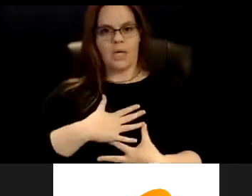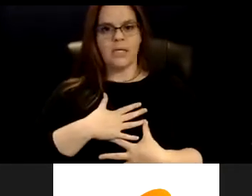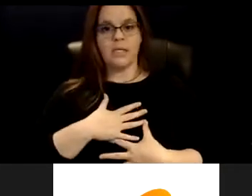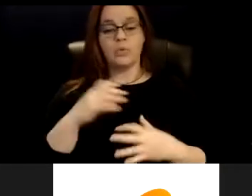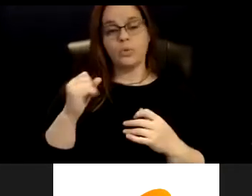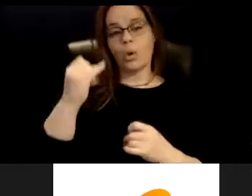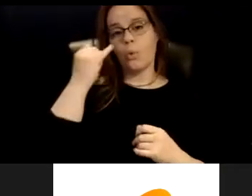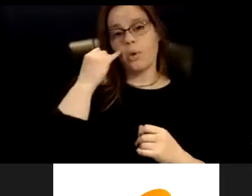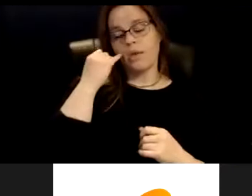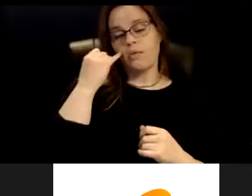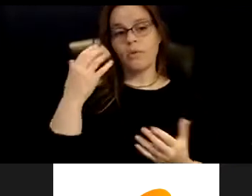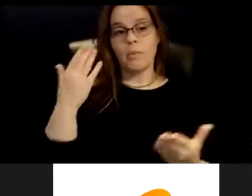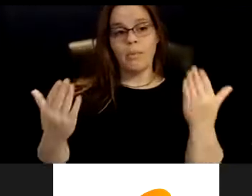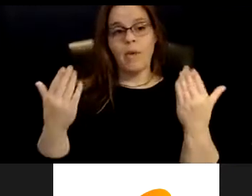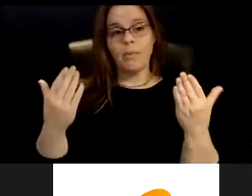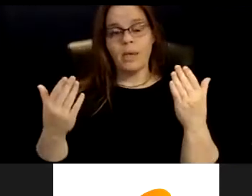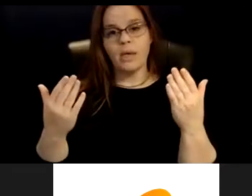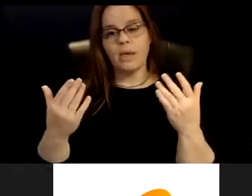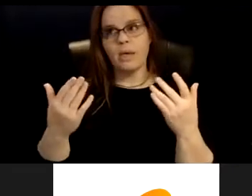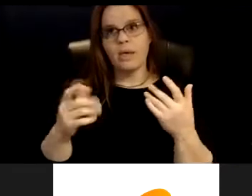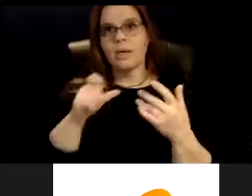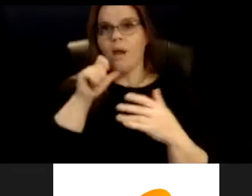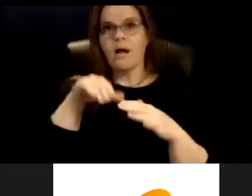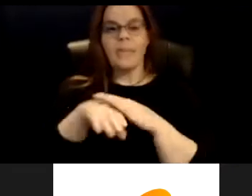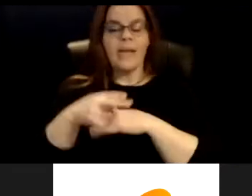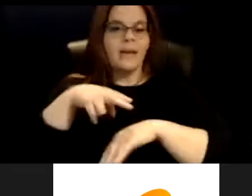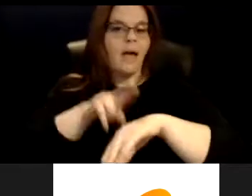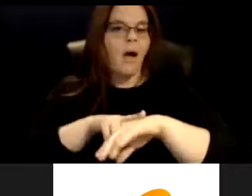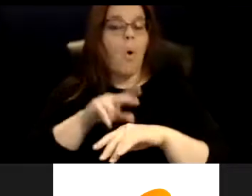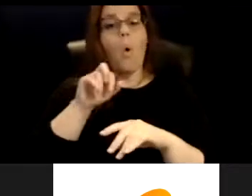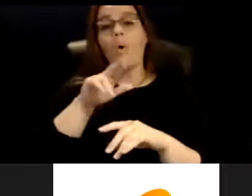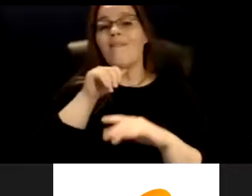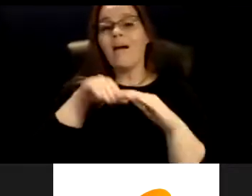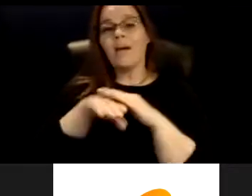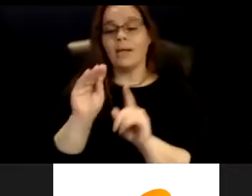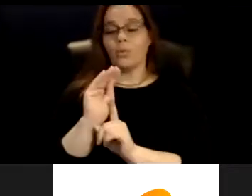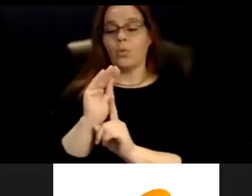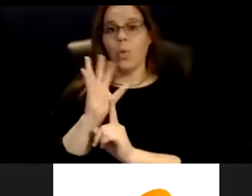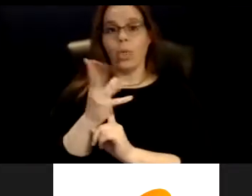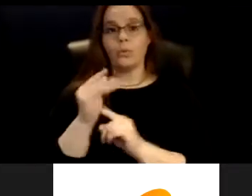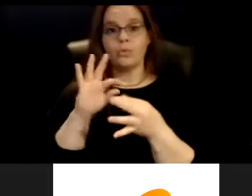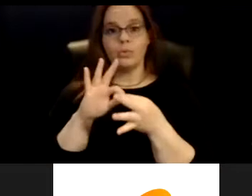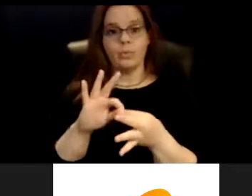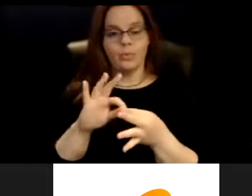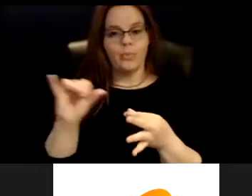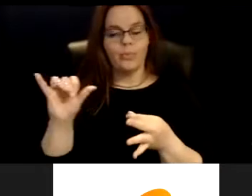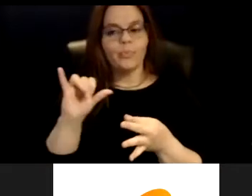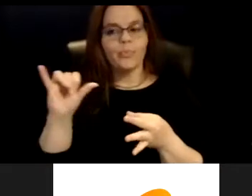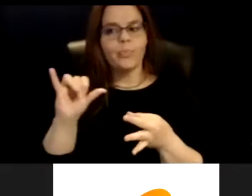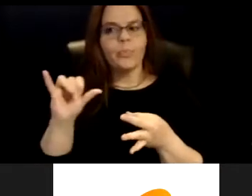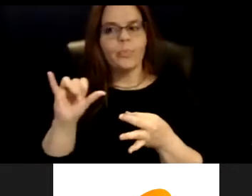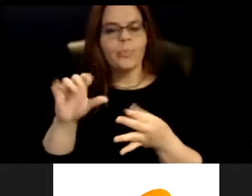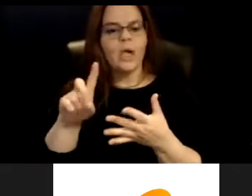you know, perhaps not coming in naturally or culturally, a good example is a natural hair discrimination ban,